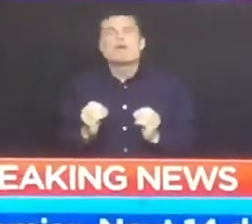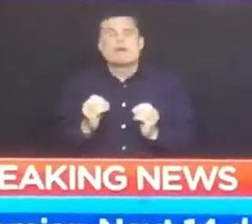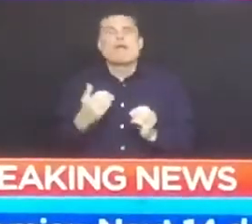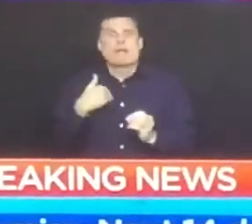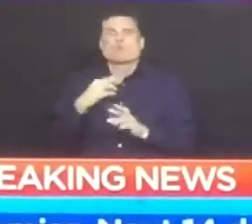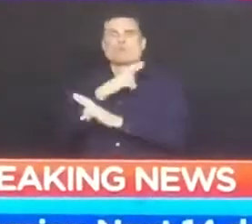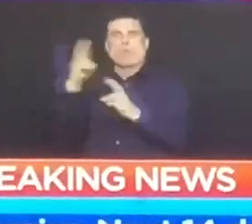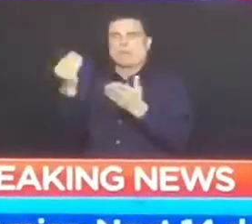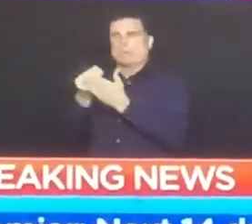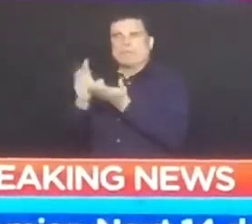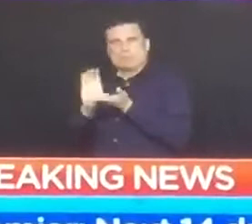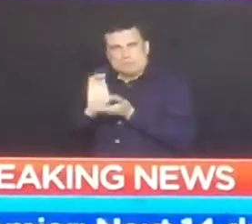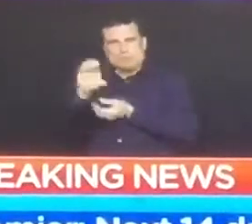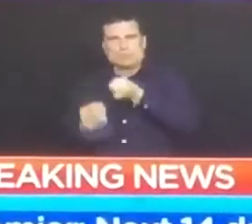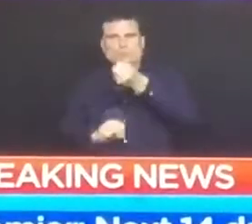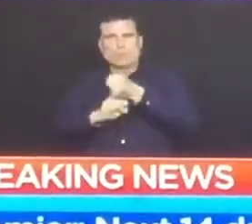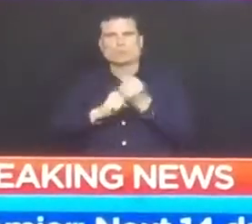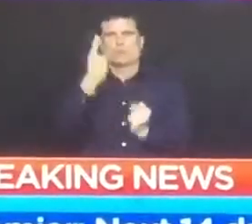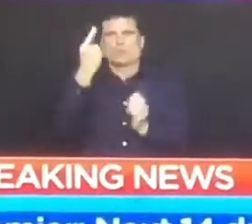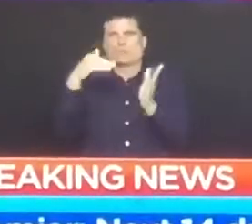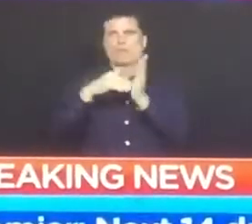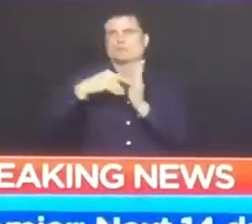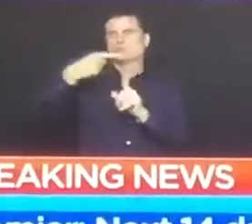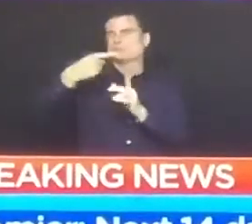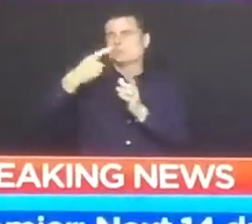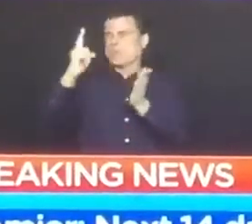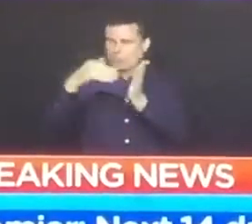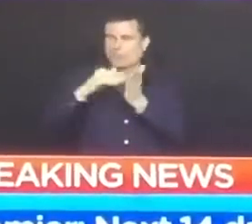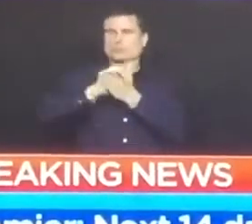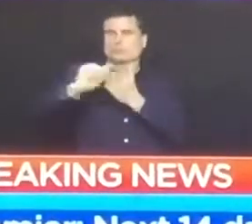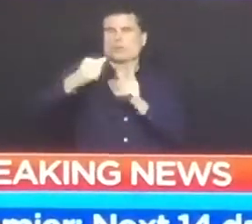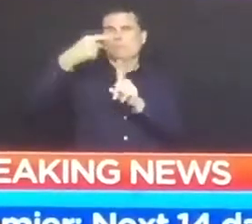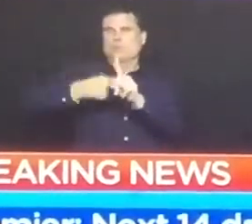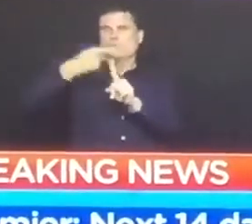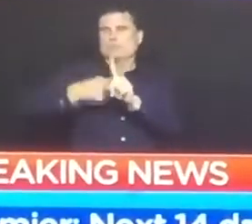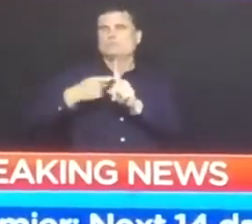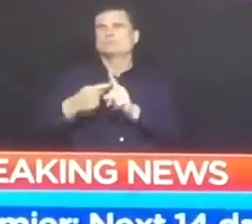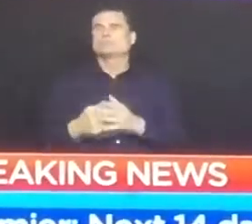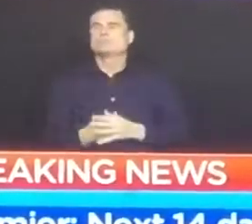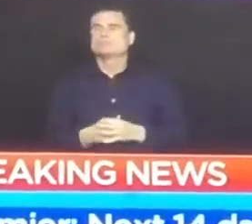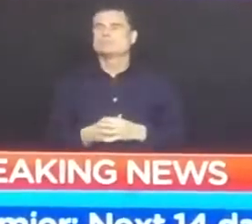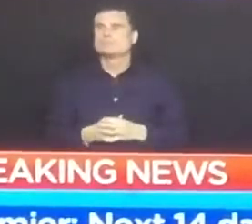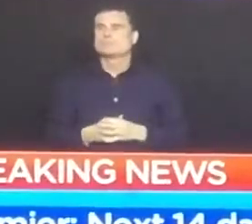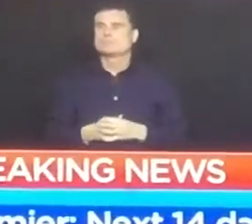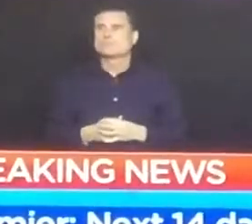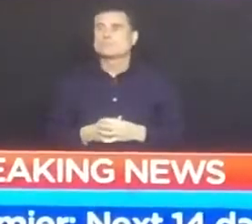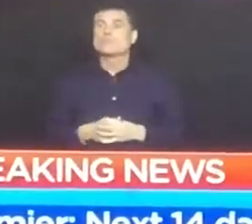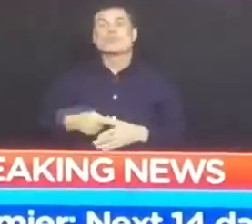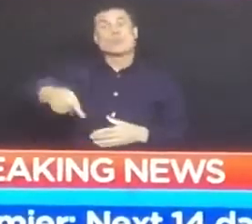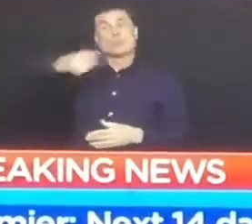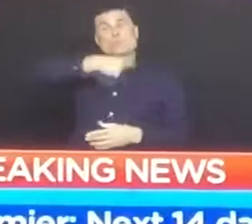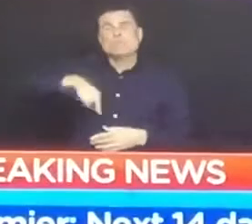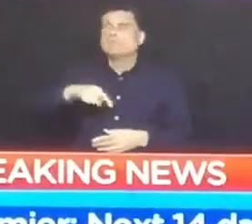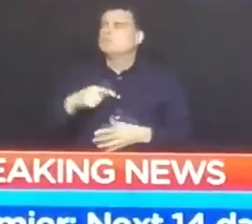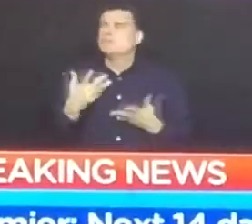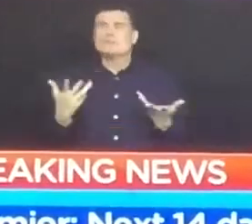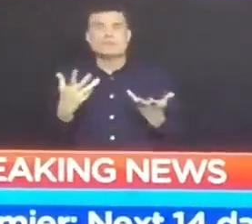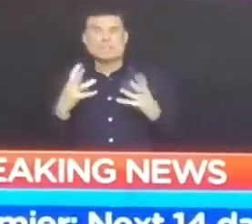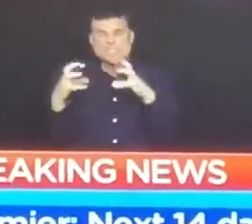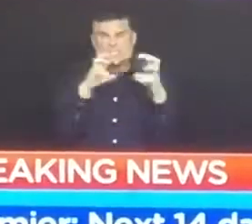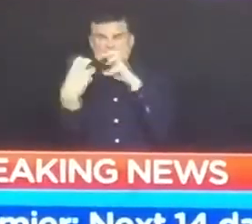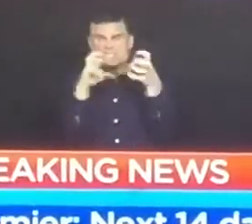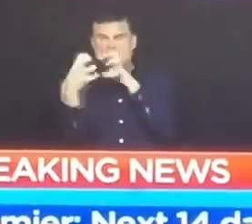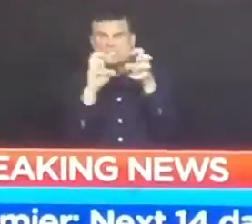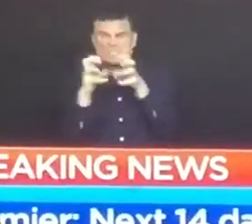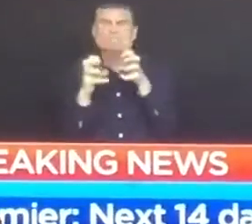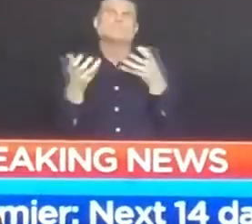these, we must put partisanship and regional differences to one side. Governments across Canada are working together to find